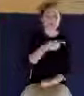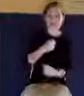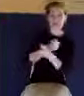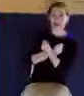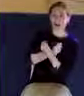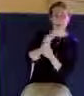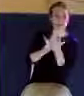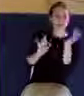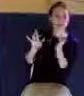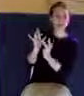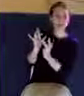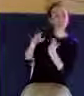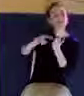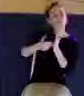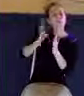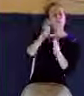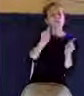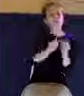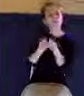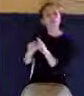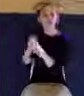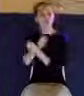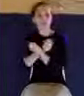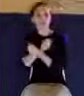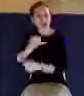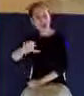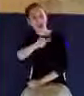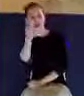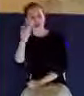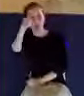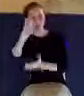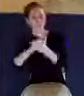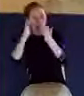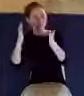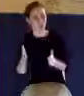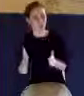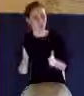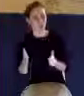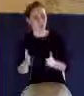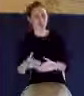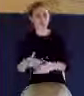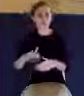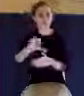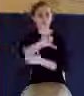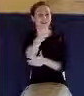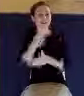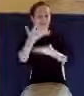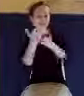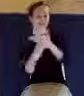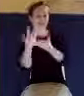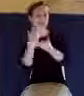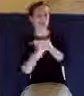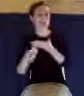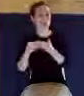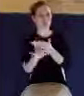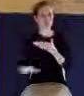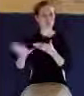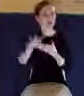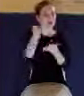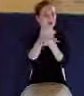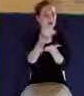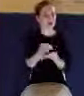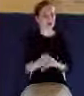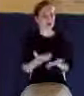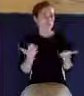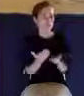In other words, another external evidence that John mentions is love for other believers. If you're saved, you're going to